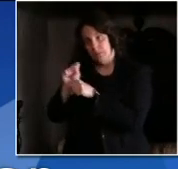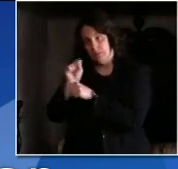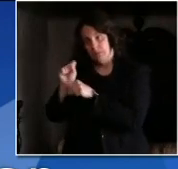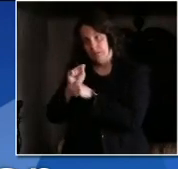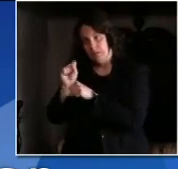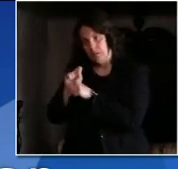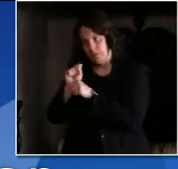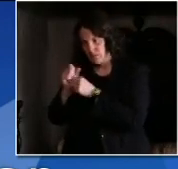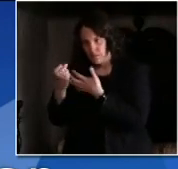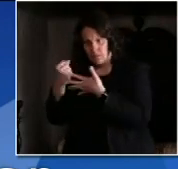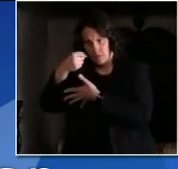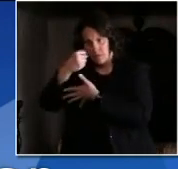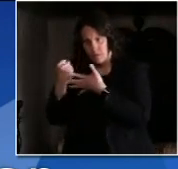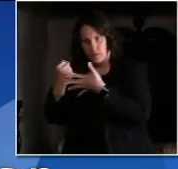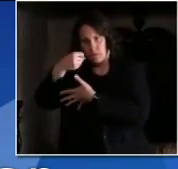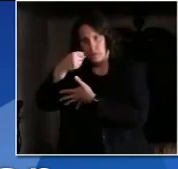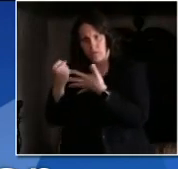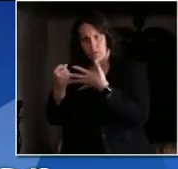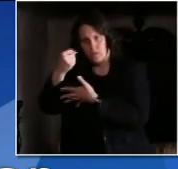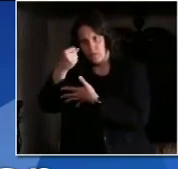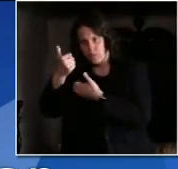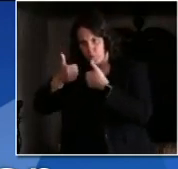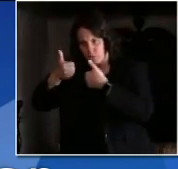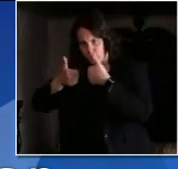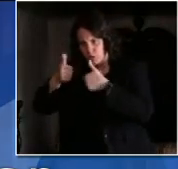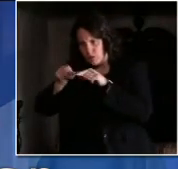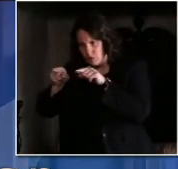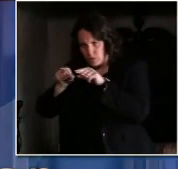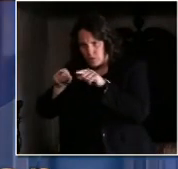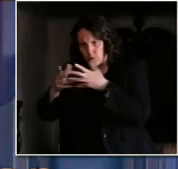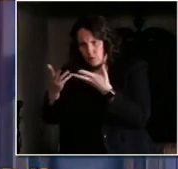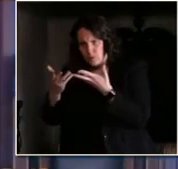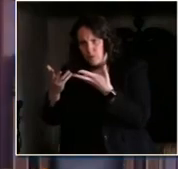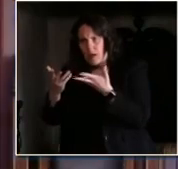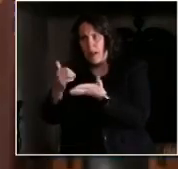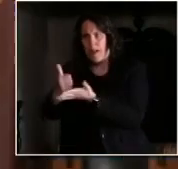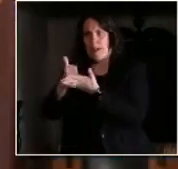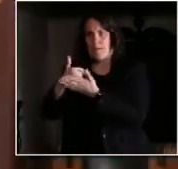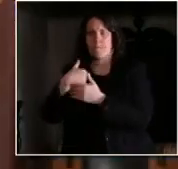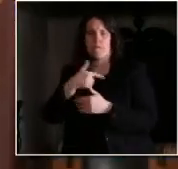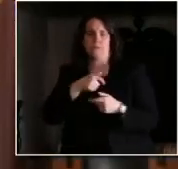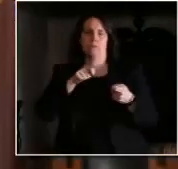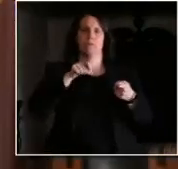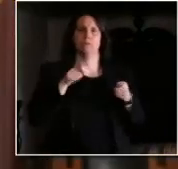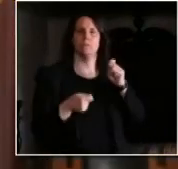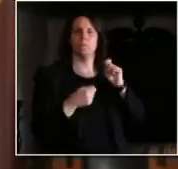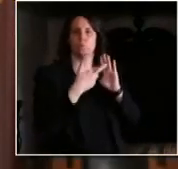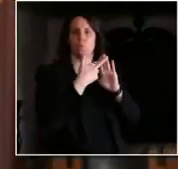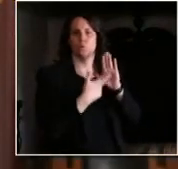are going to allow us to move to the next phase of this response and so we have